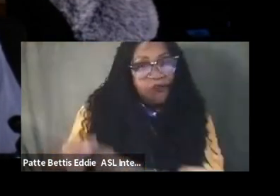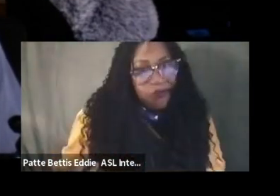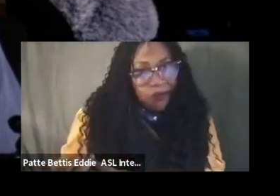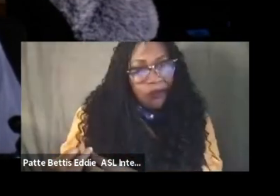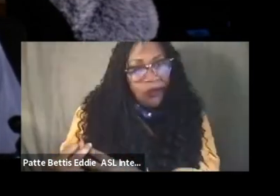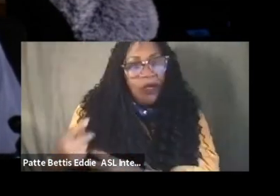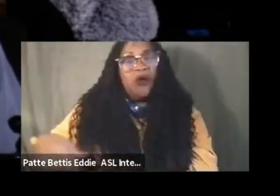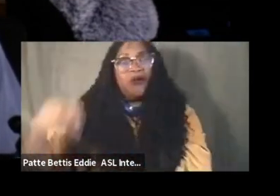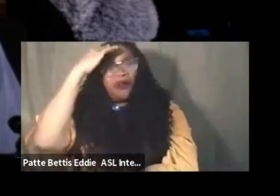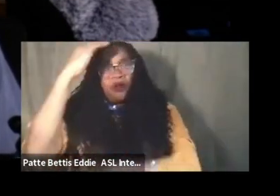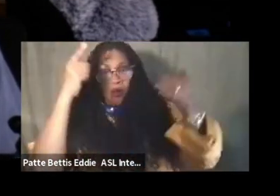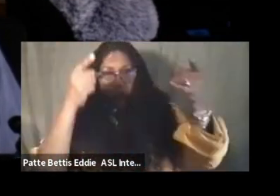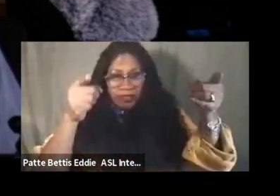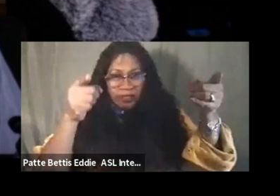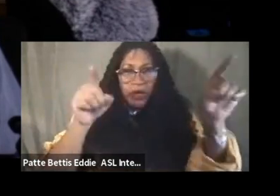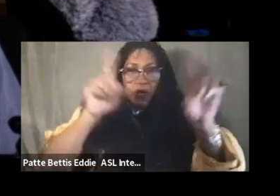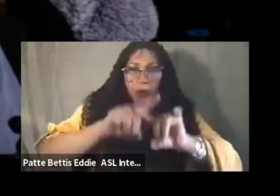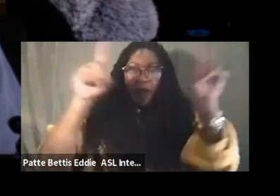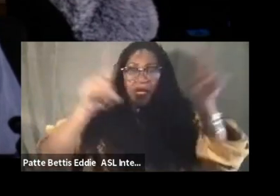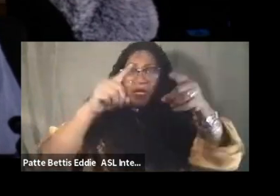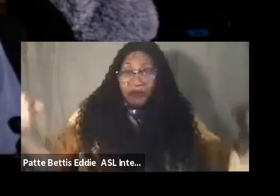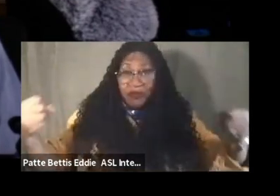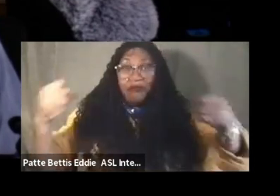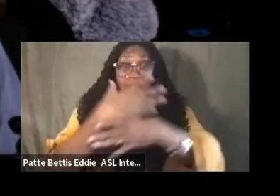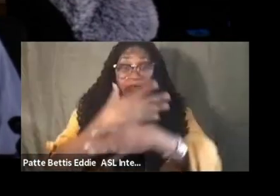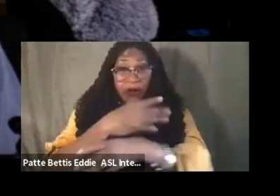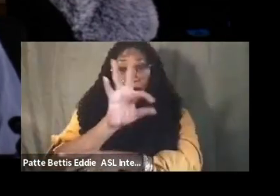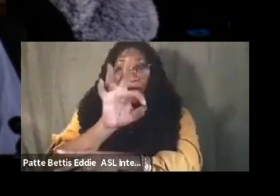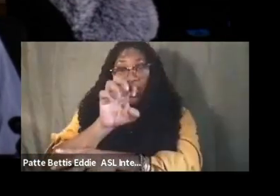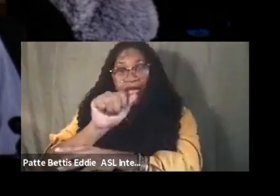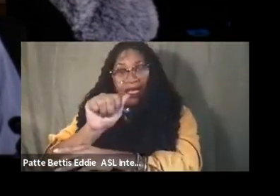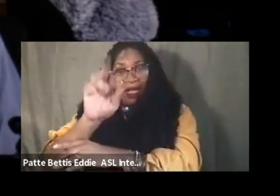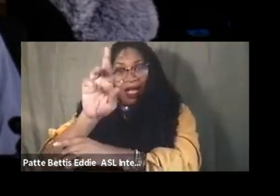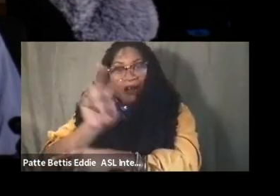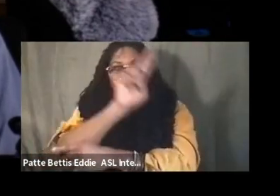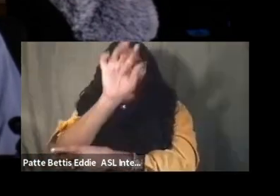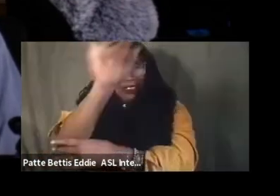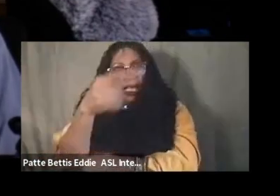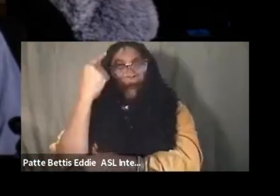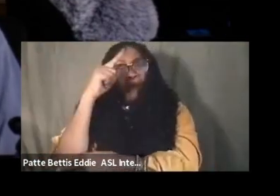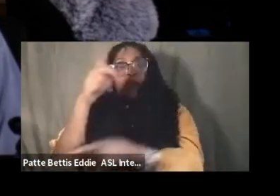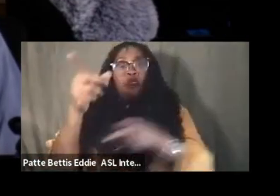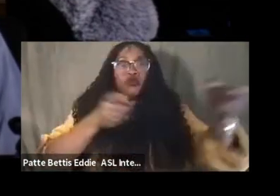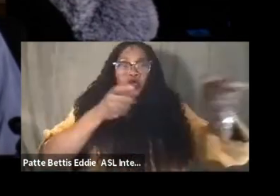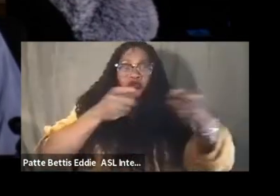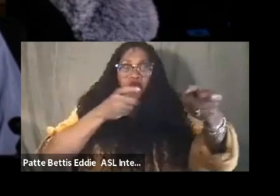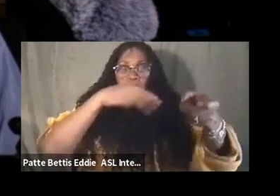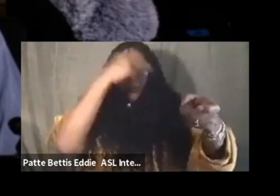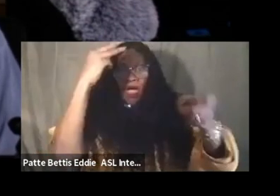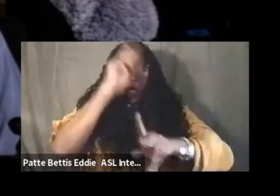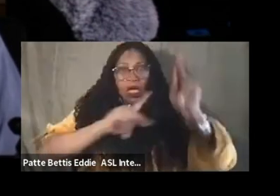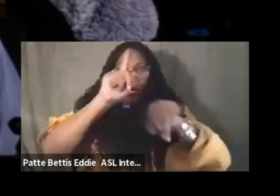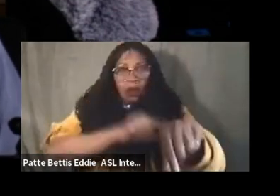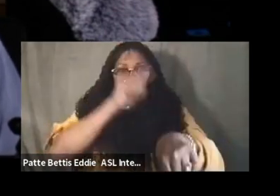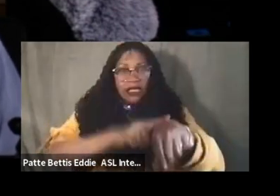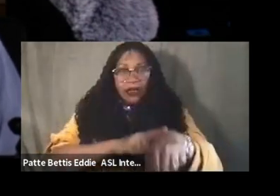know what's going on but fear is one of the things that they've used to control us for so long and us